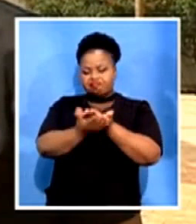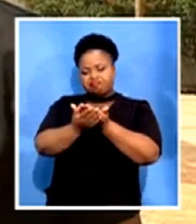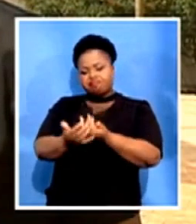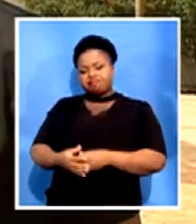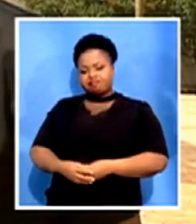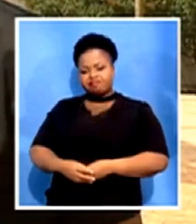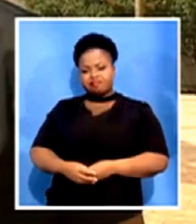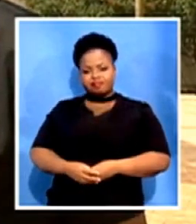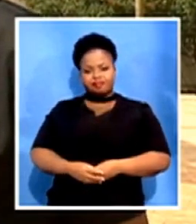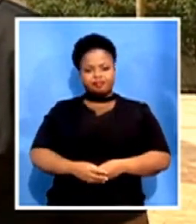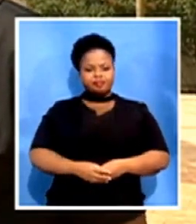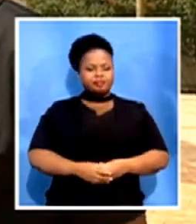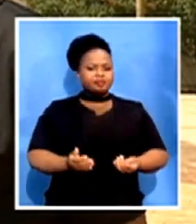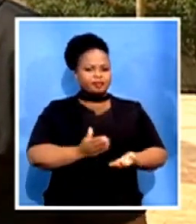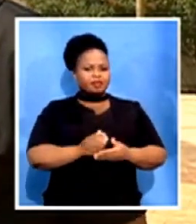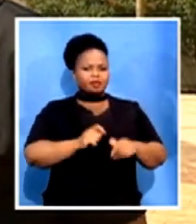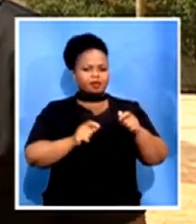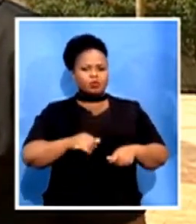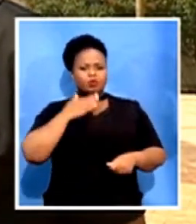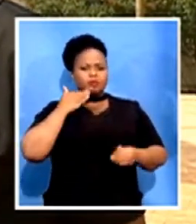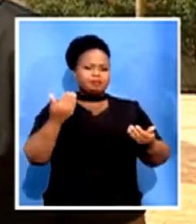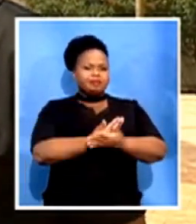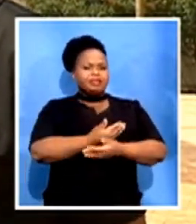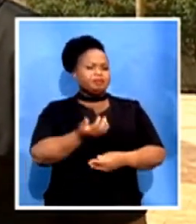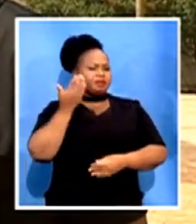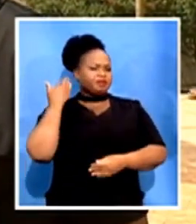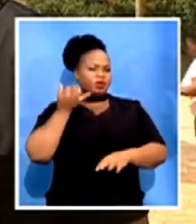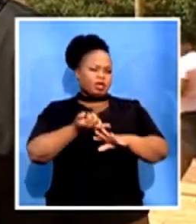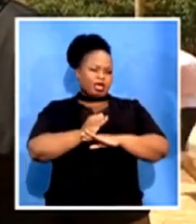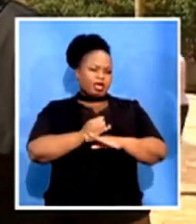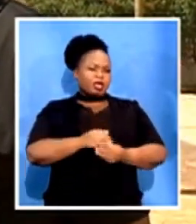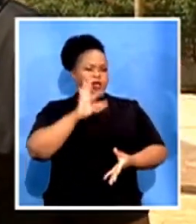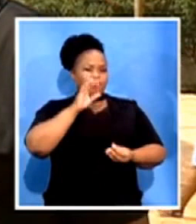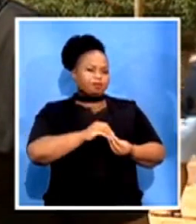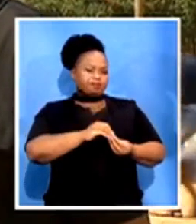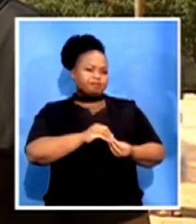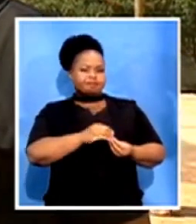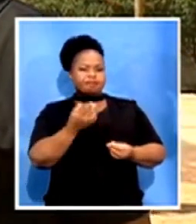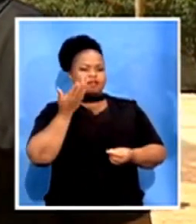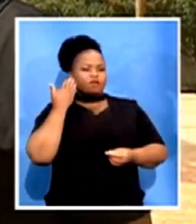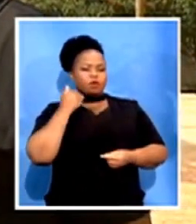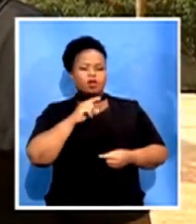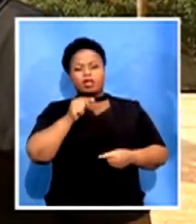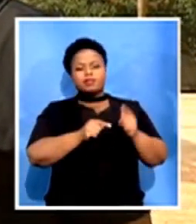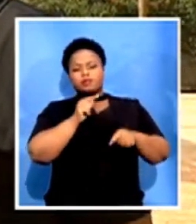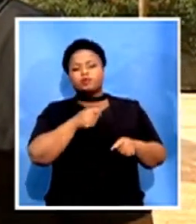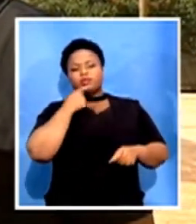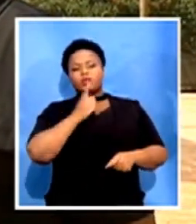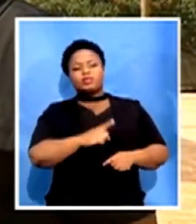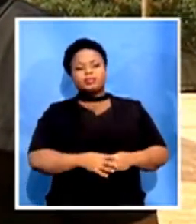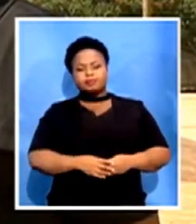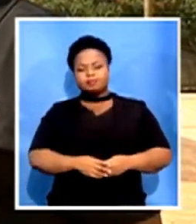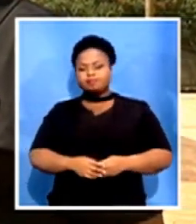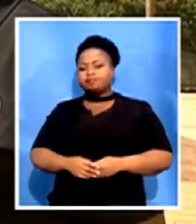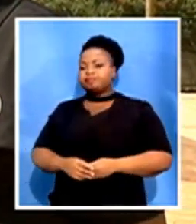have missed our earlier crossing, let's just bring them up to speed as to what some of those allegations are in short. Yeah, there are allegations that the procurement